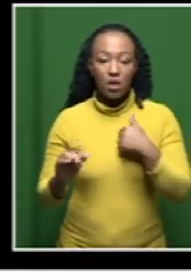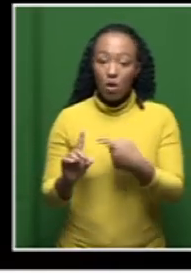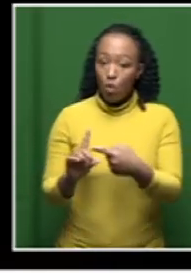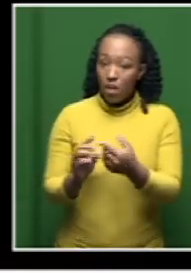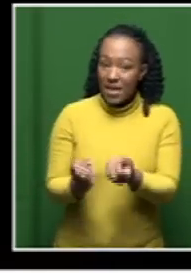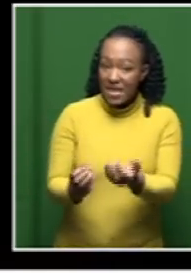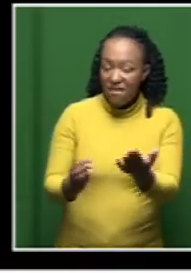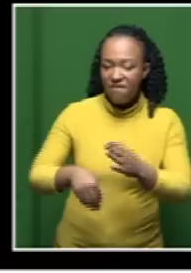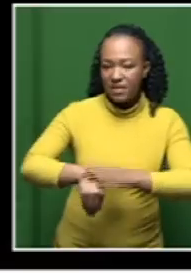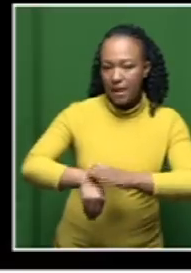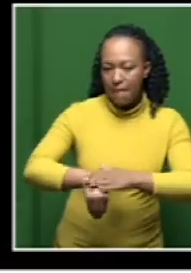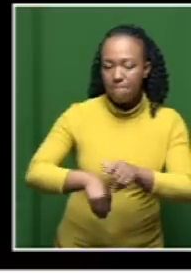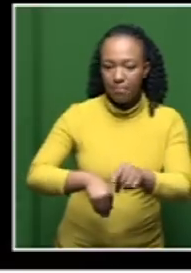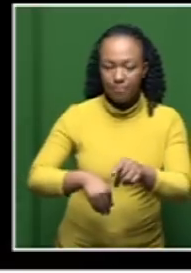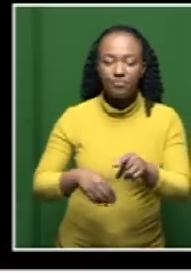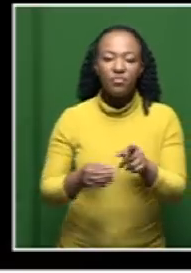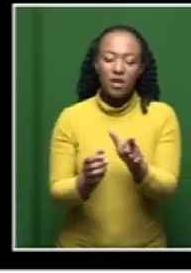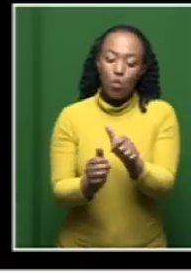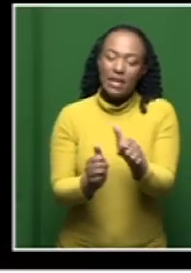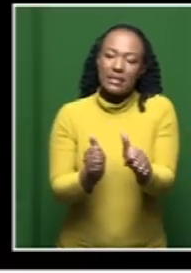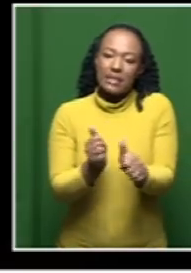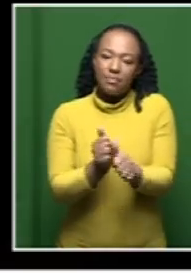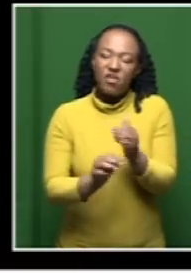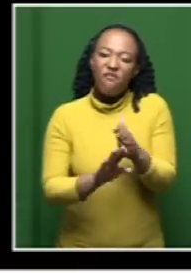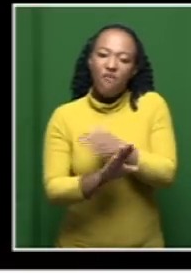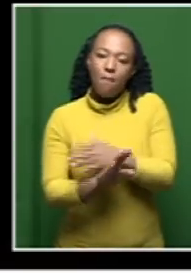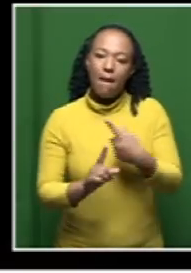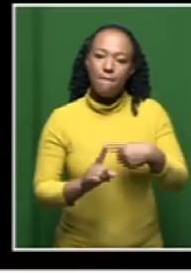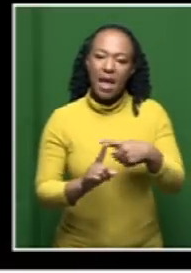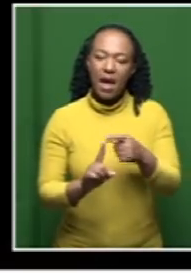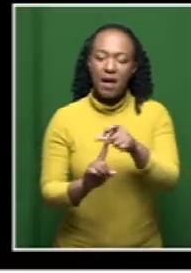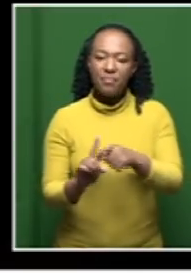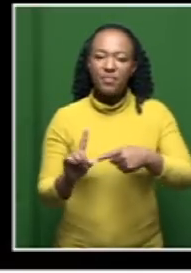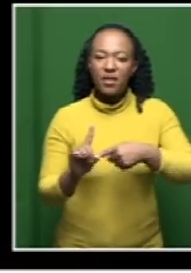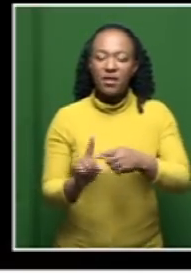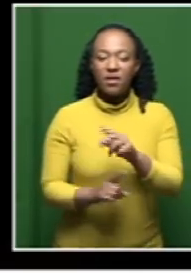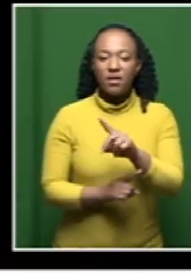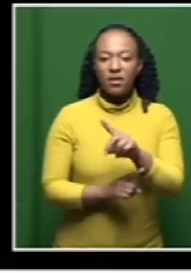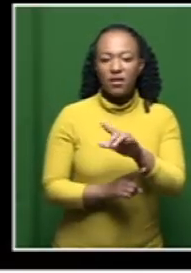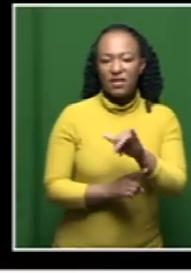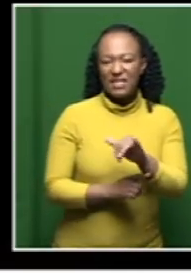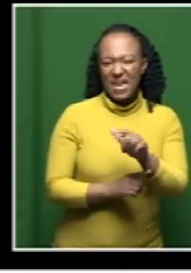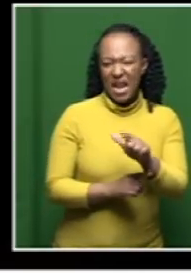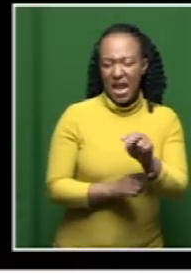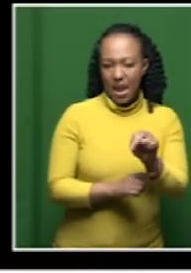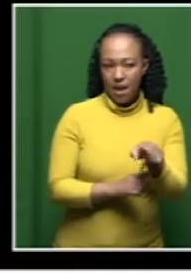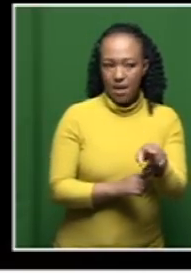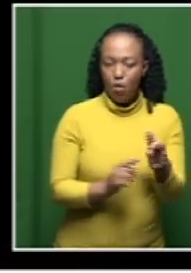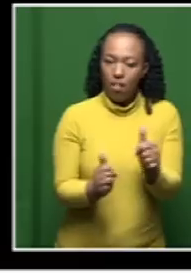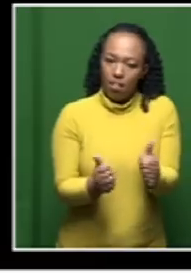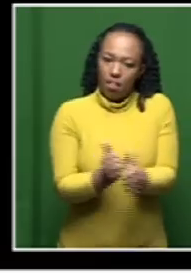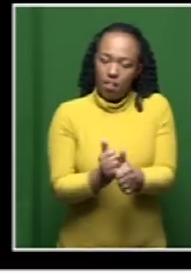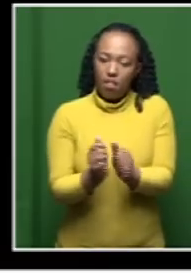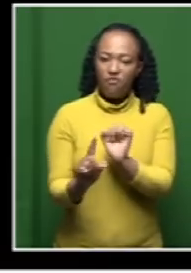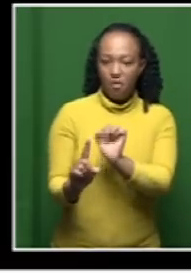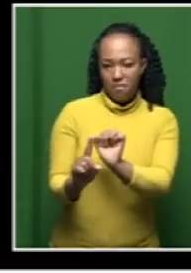chance, deputized there by another former player, Dylan Shepard. So it's going to be interesting to see. And, you